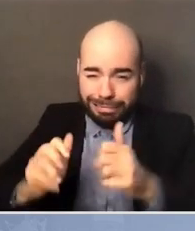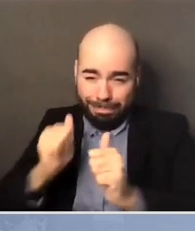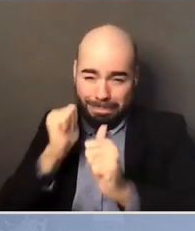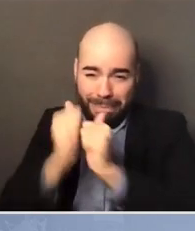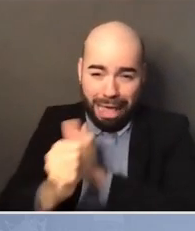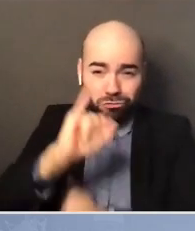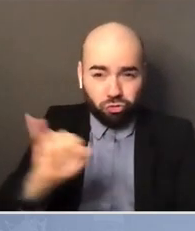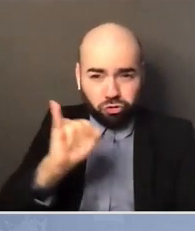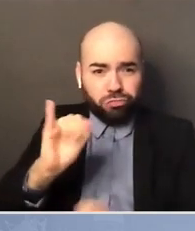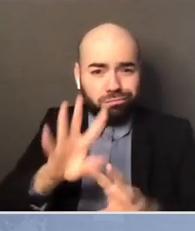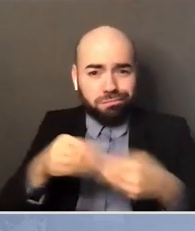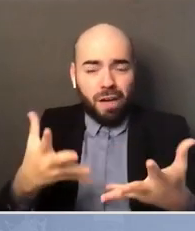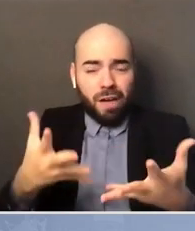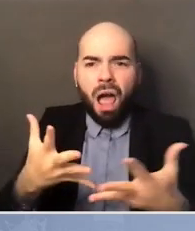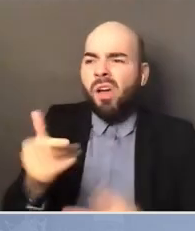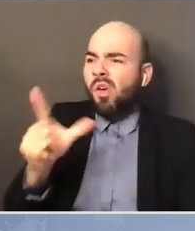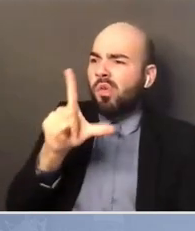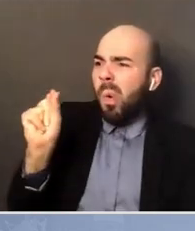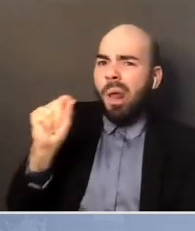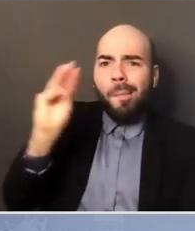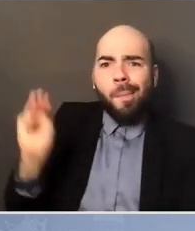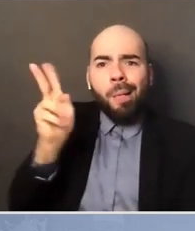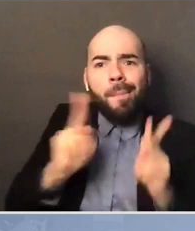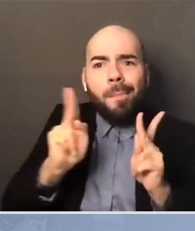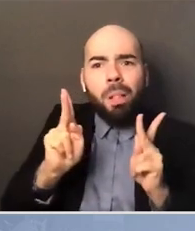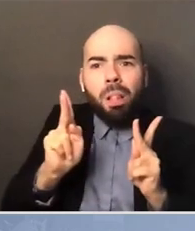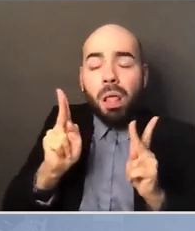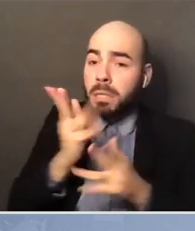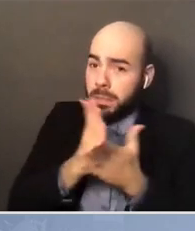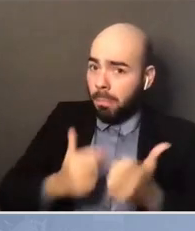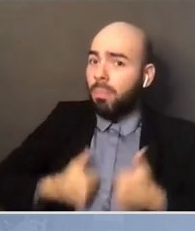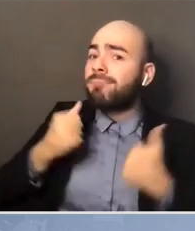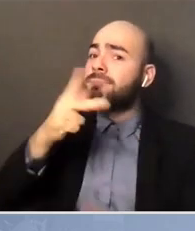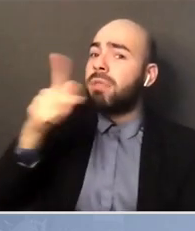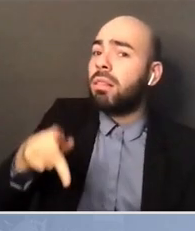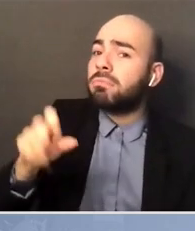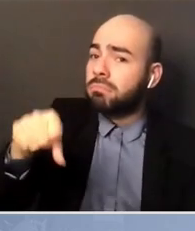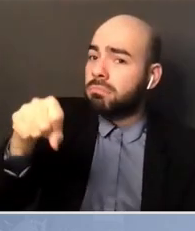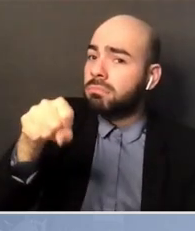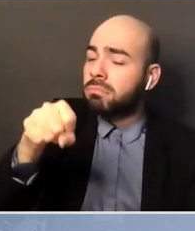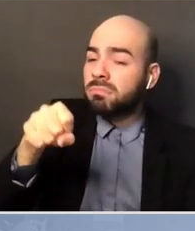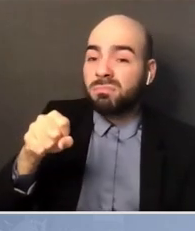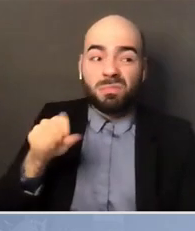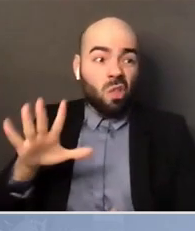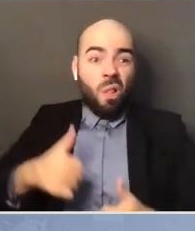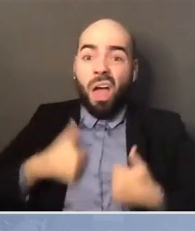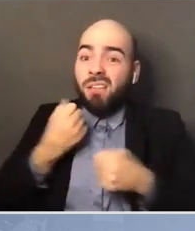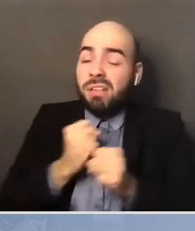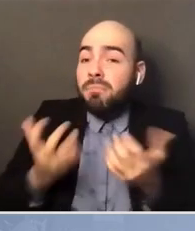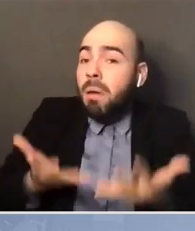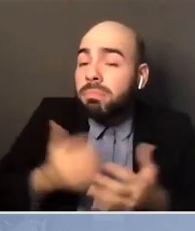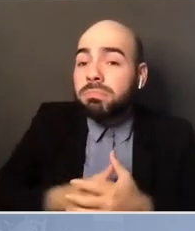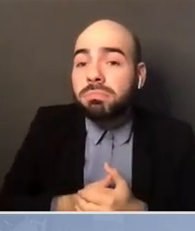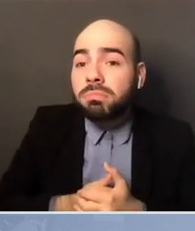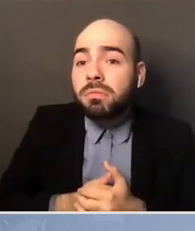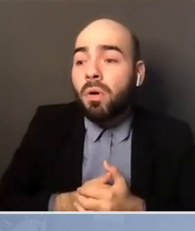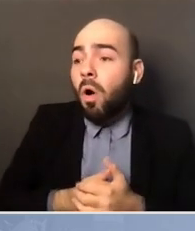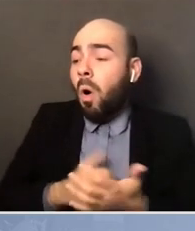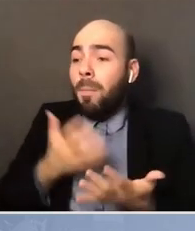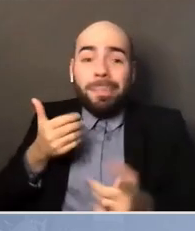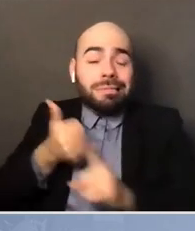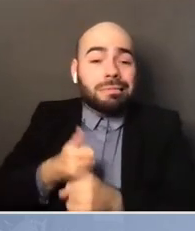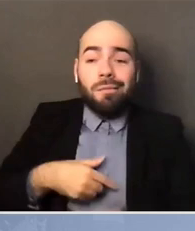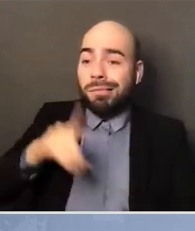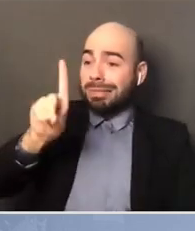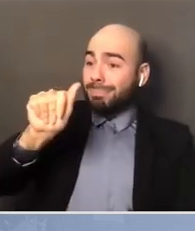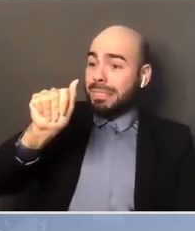they may have gotten their lives saved or not been disabled or not had